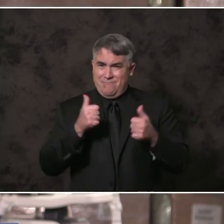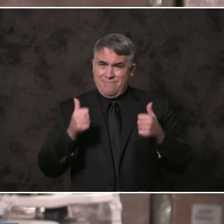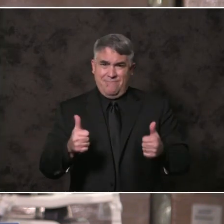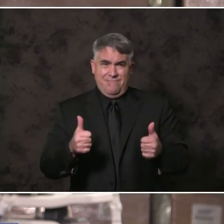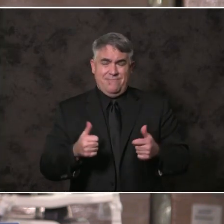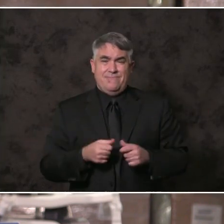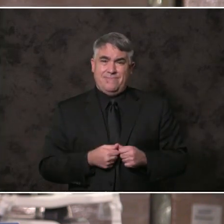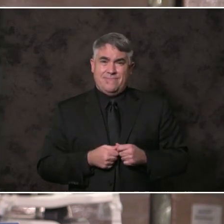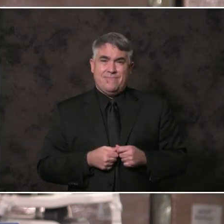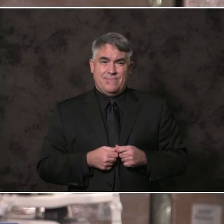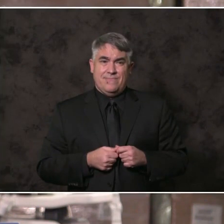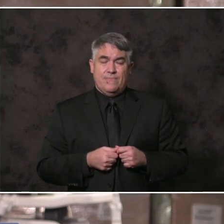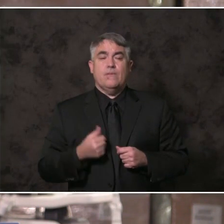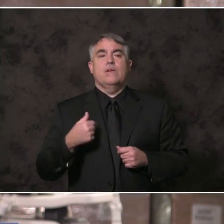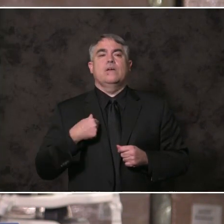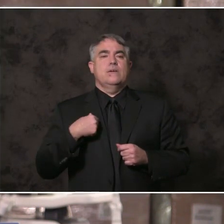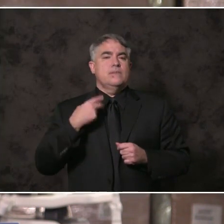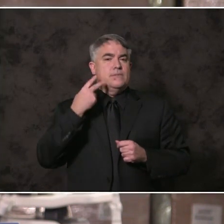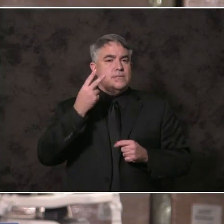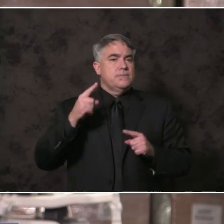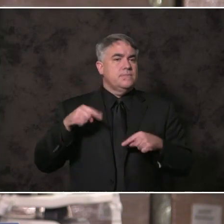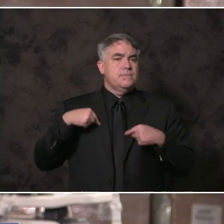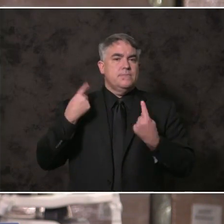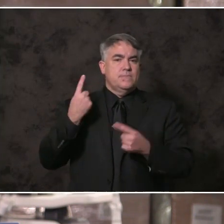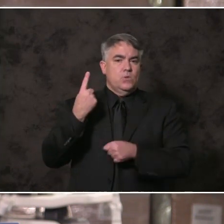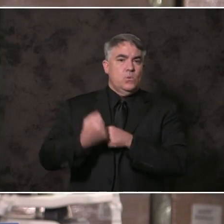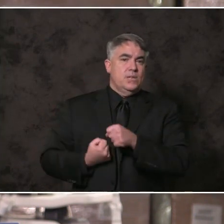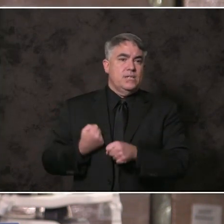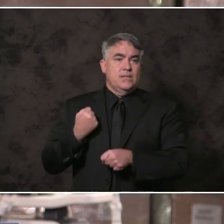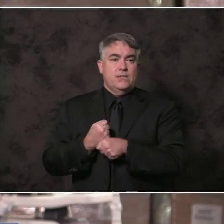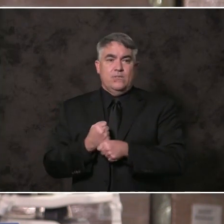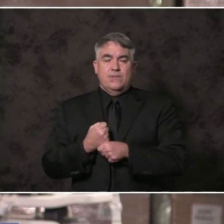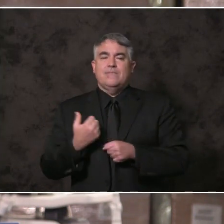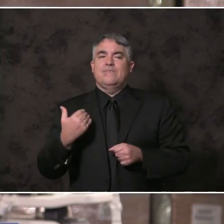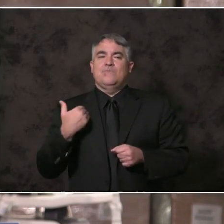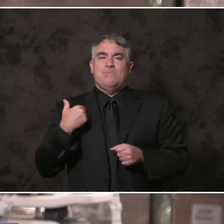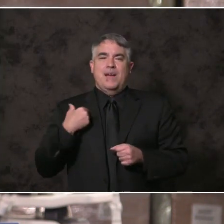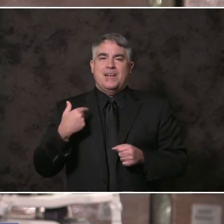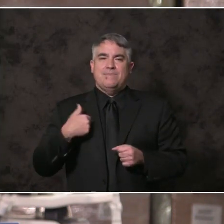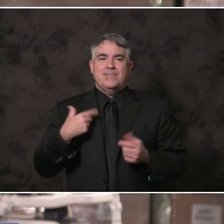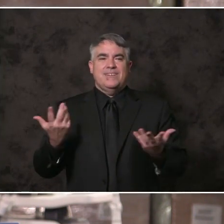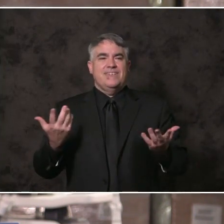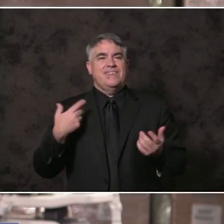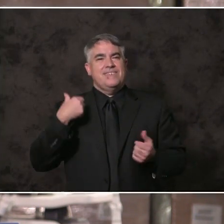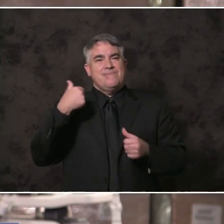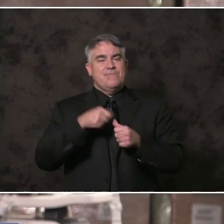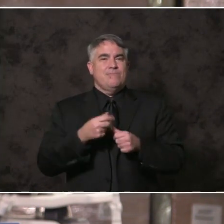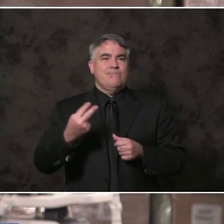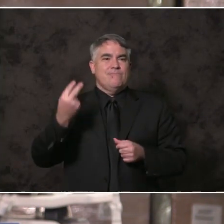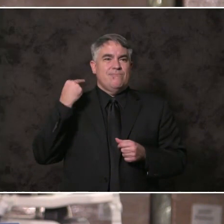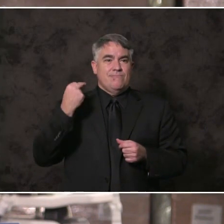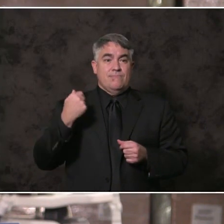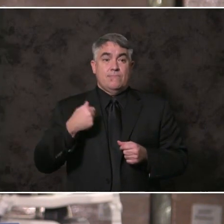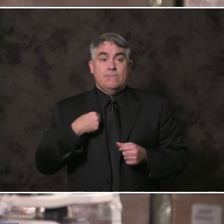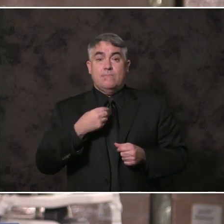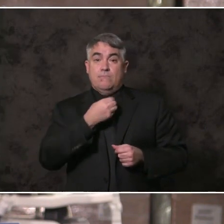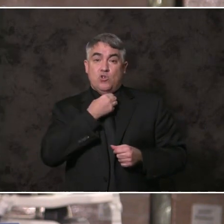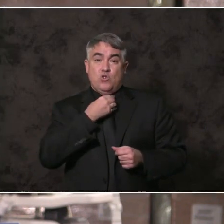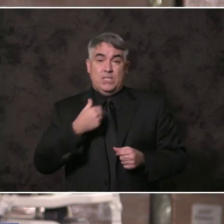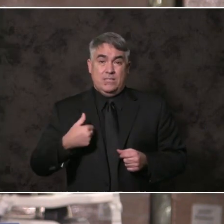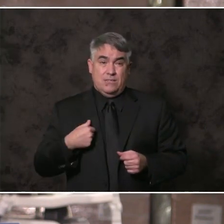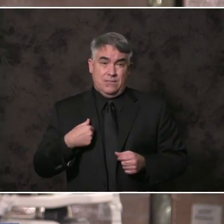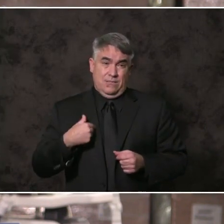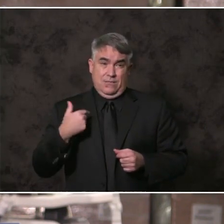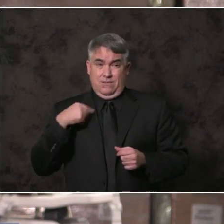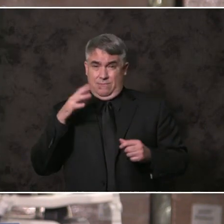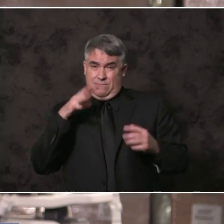What I've seen over the last year, it reminds me of what I saw during multiple combat deployments as a Marine. It's long,